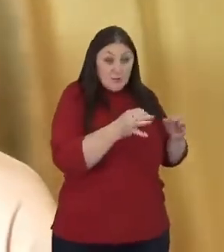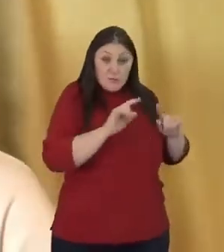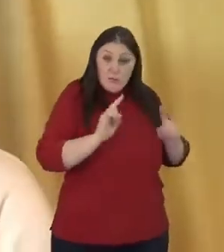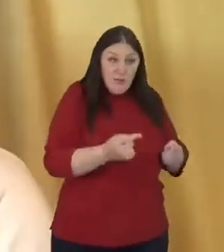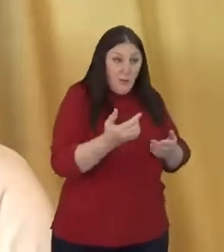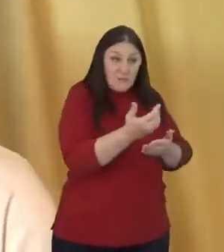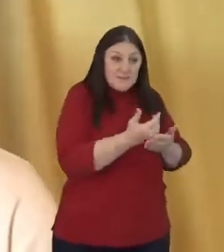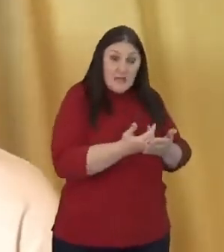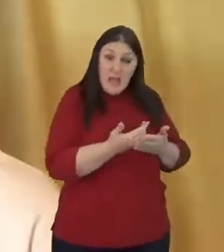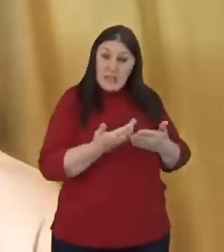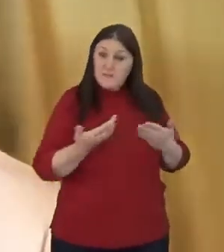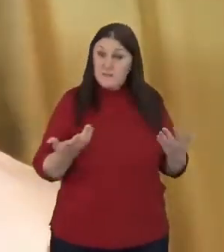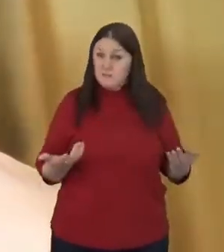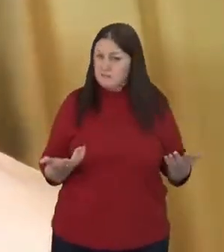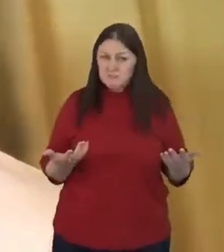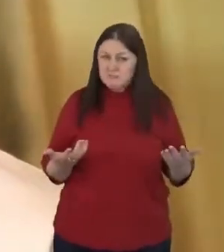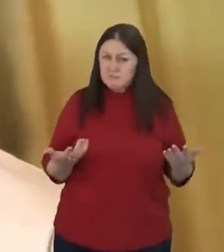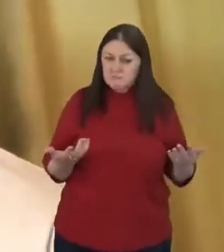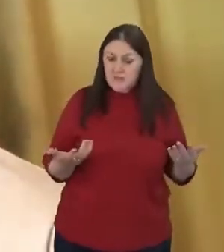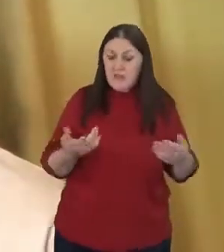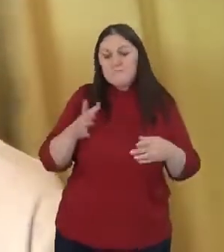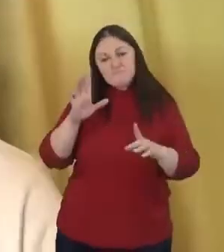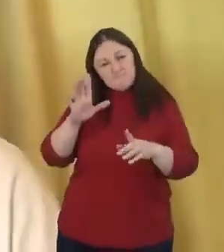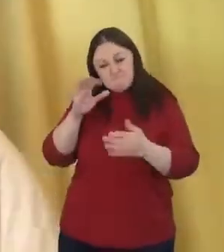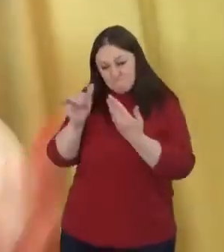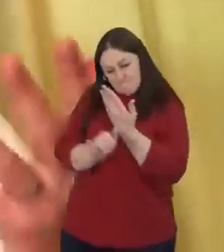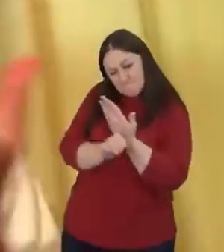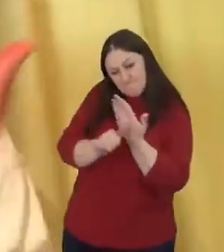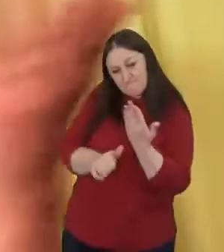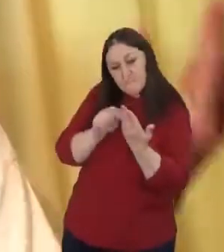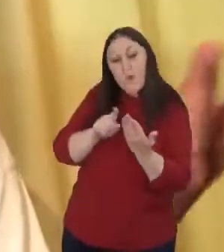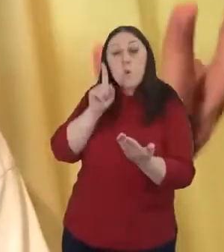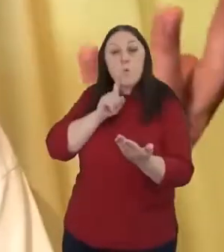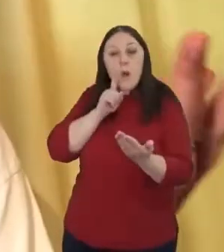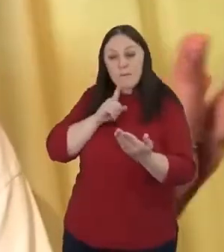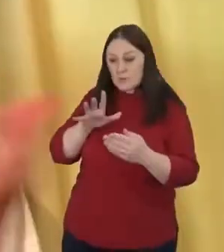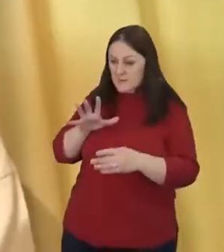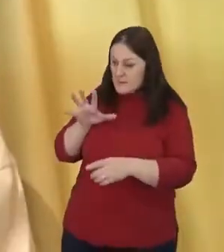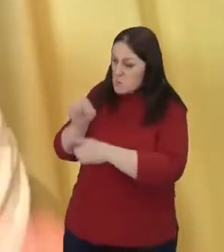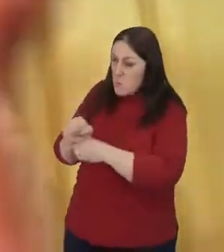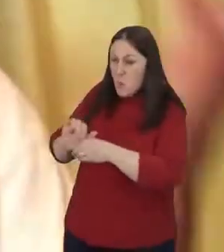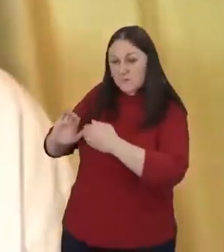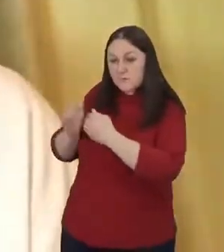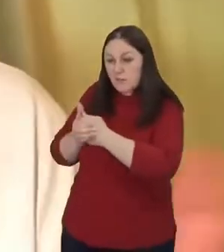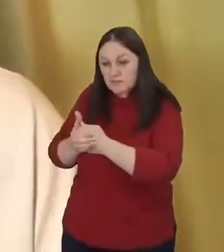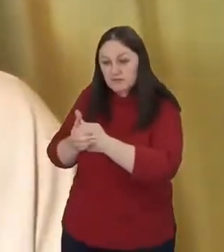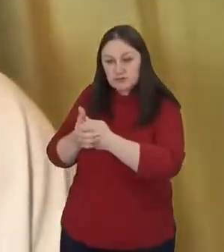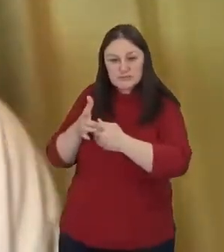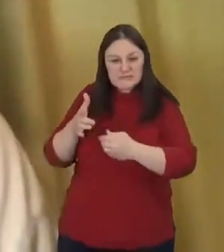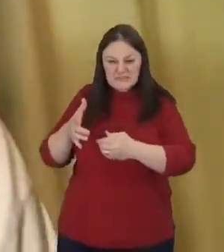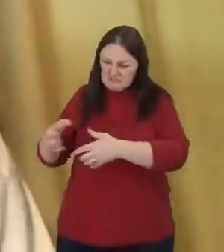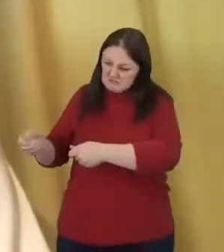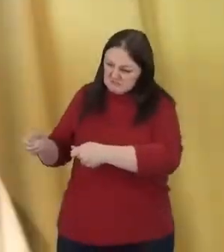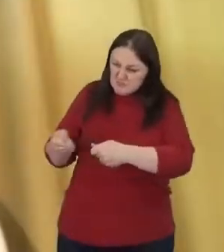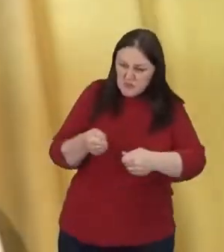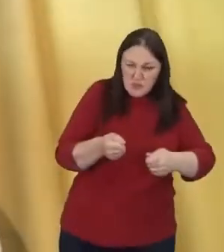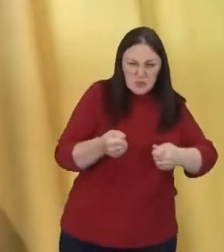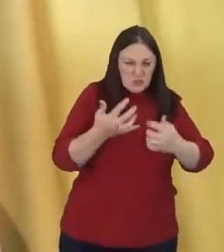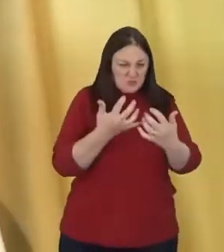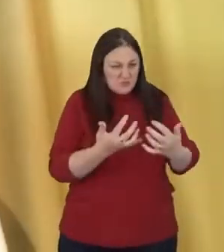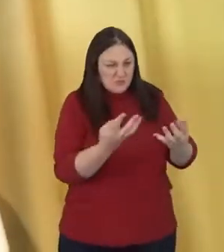encounters the woman who's caught in adultery and she's been drugged before the town and humiliated in public, right?